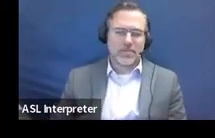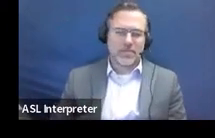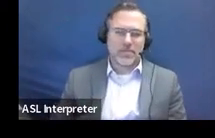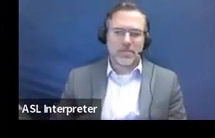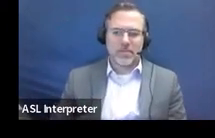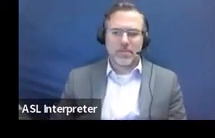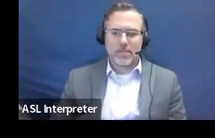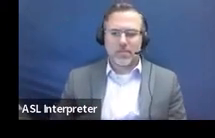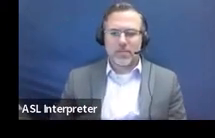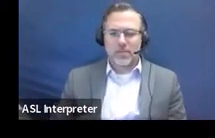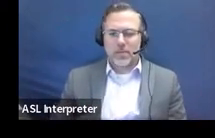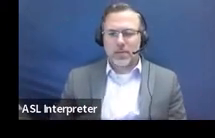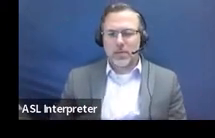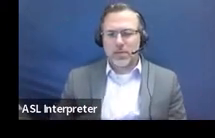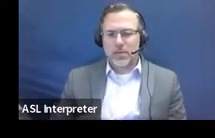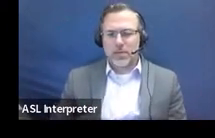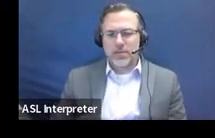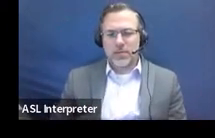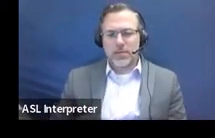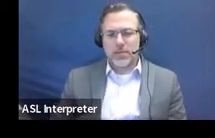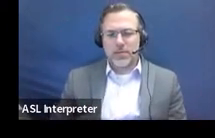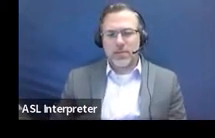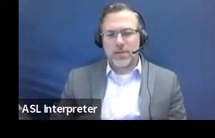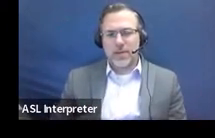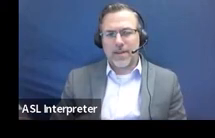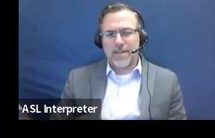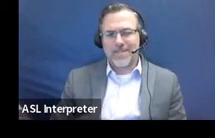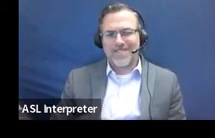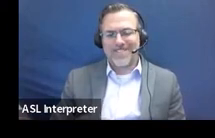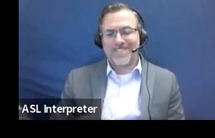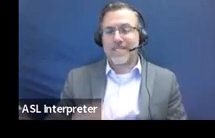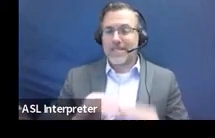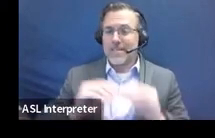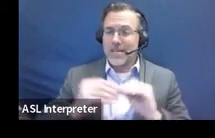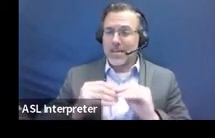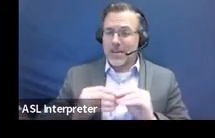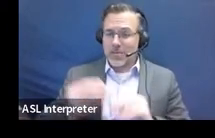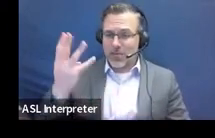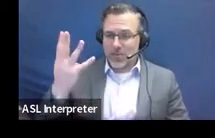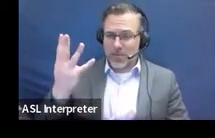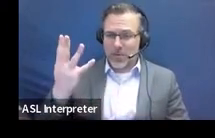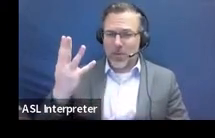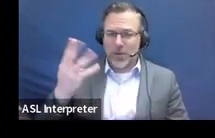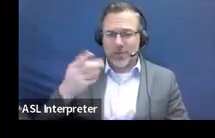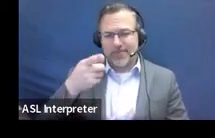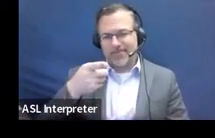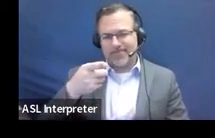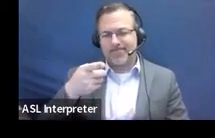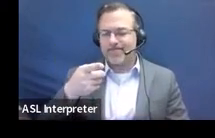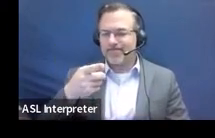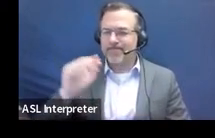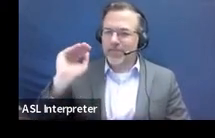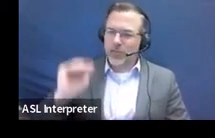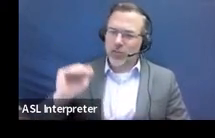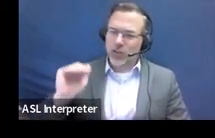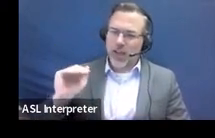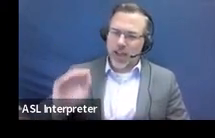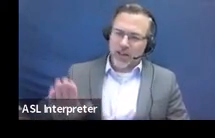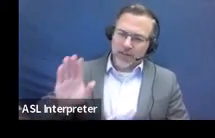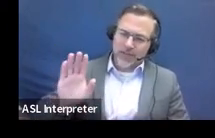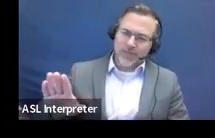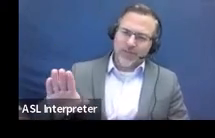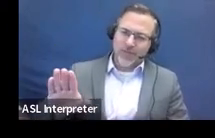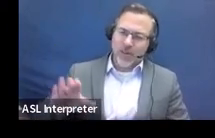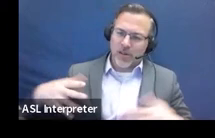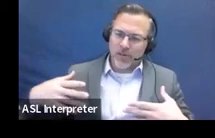All right. Question four is about the child's performance on comprehensive assessments